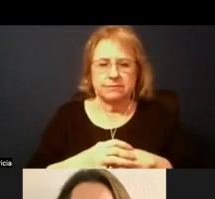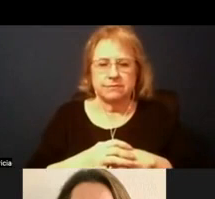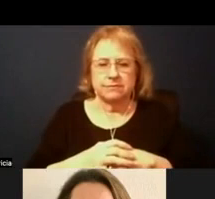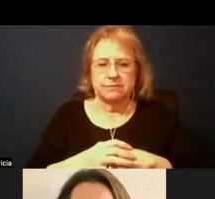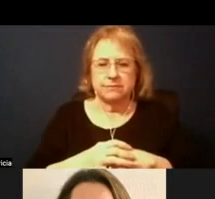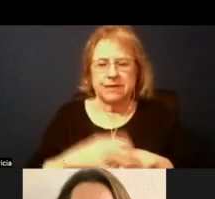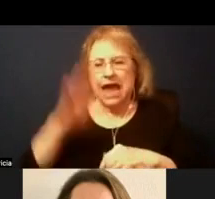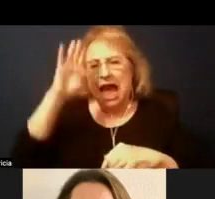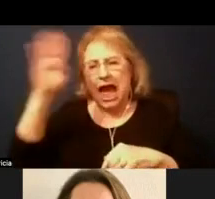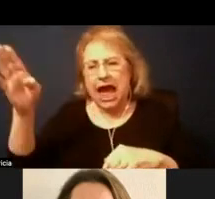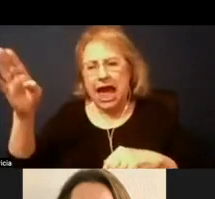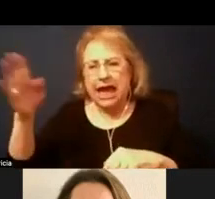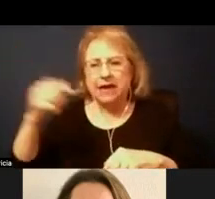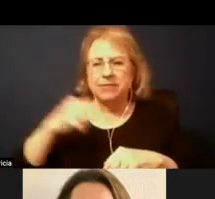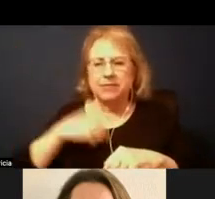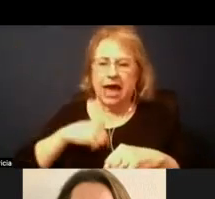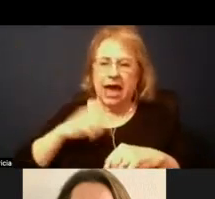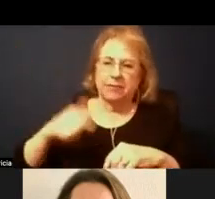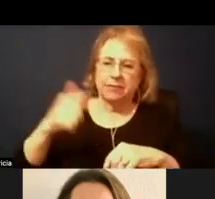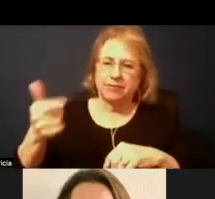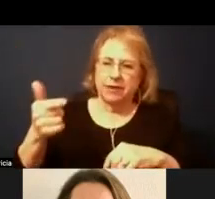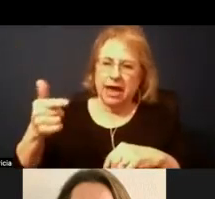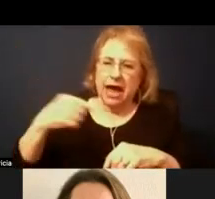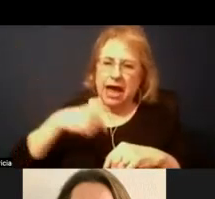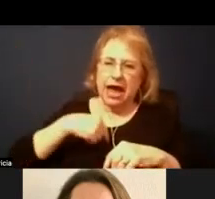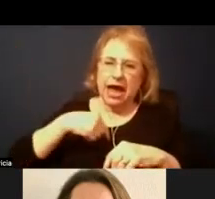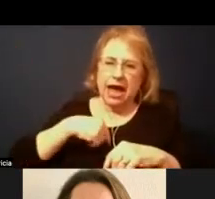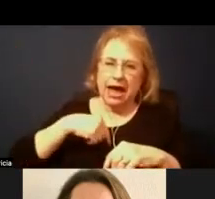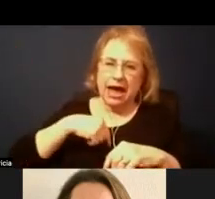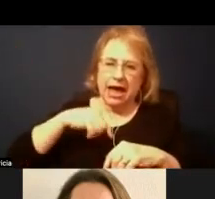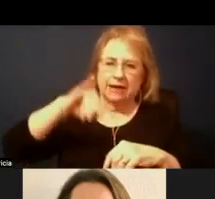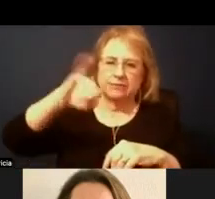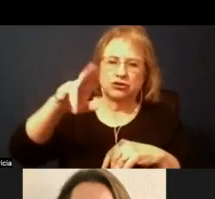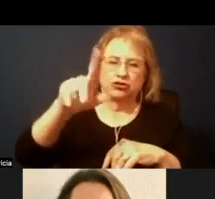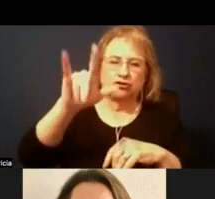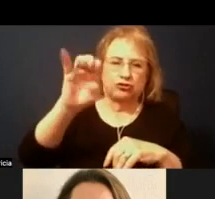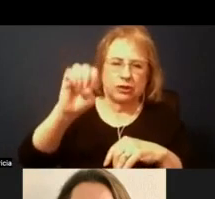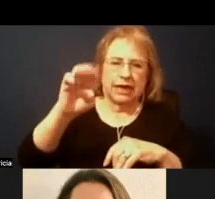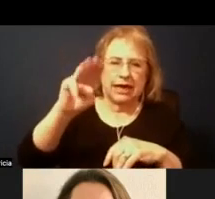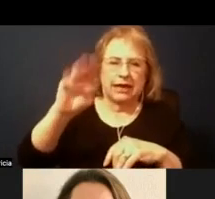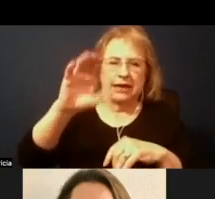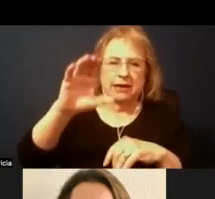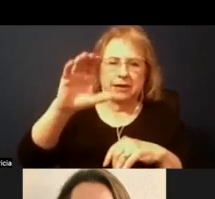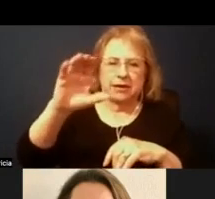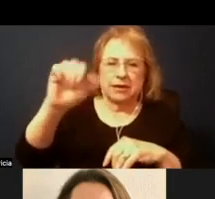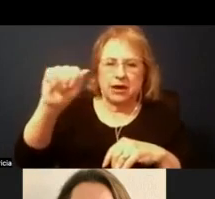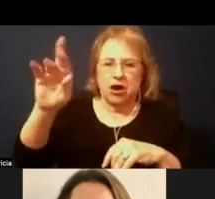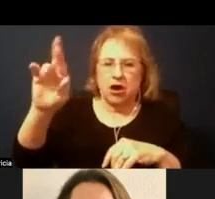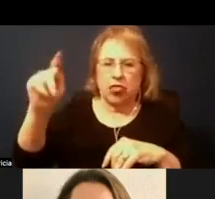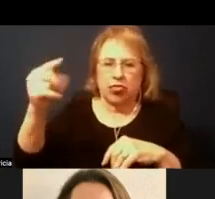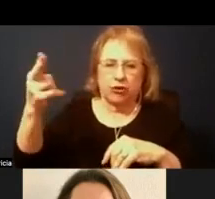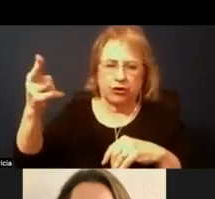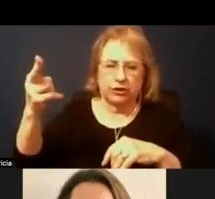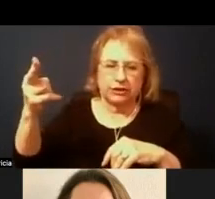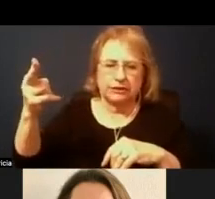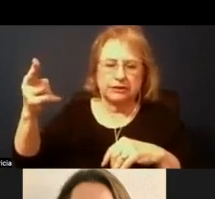Hi, I'll go next. I'm not Julie McArthur. Good evening, everyone, board members, superintendent and our public.